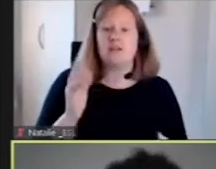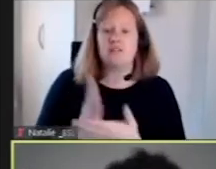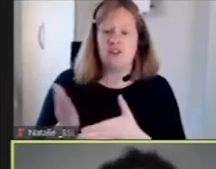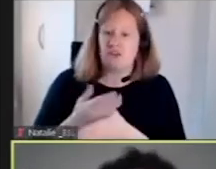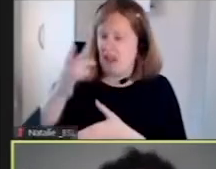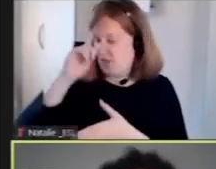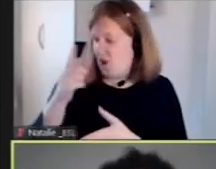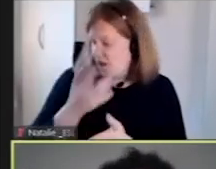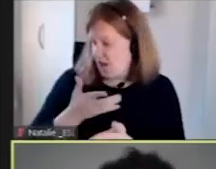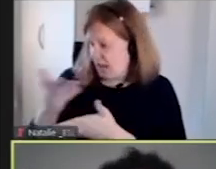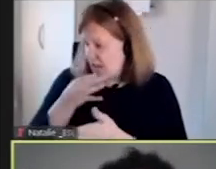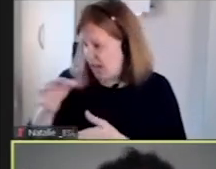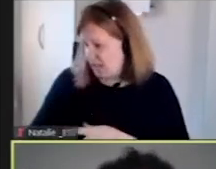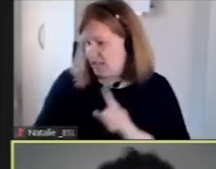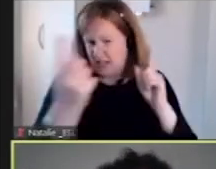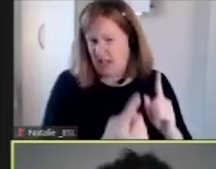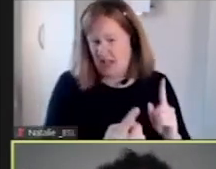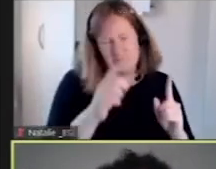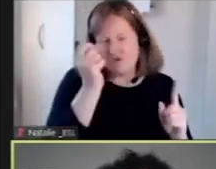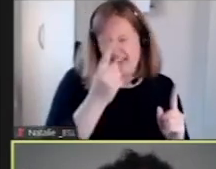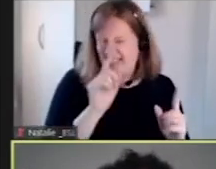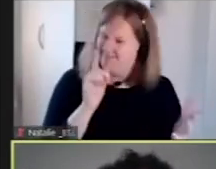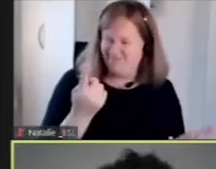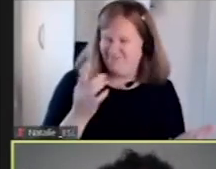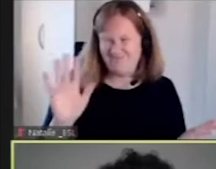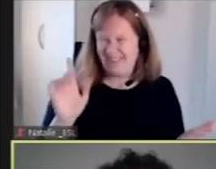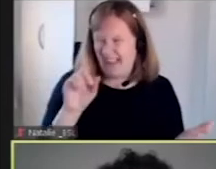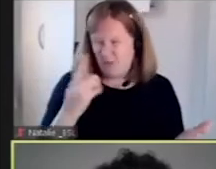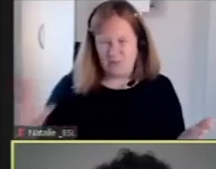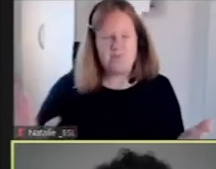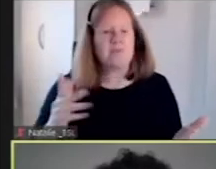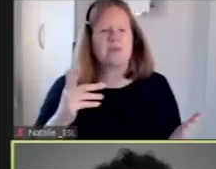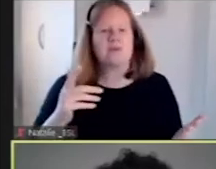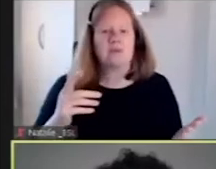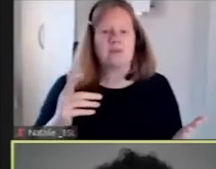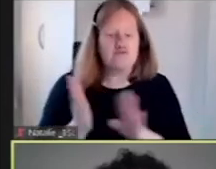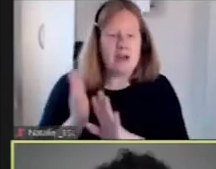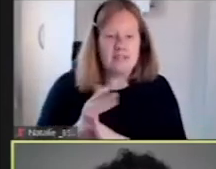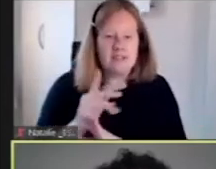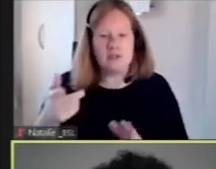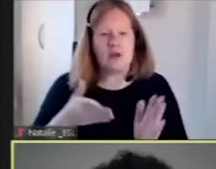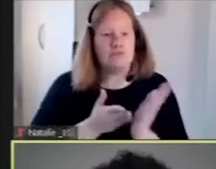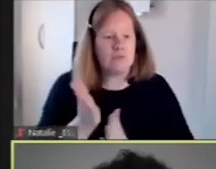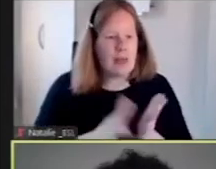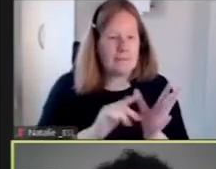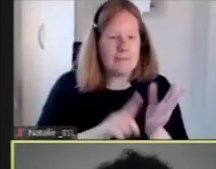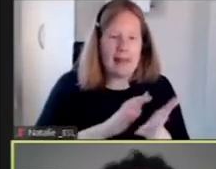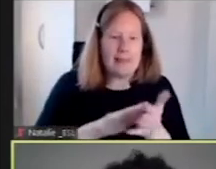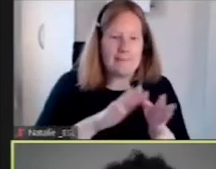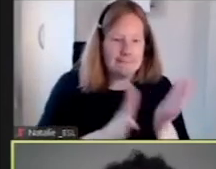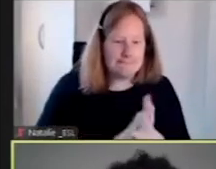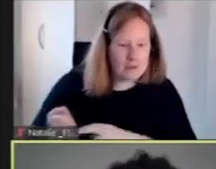thought I might be stepping the line so I didn't want to ask. But I went to Mallum, trolled through the river that you saw me in before,